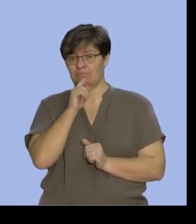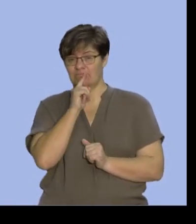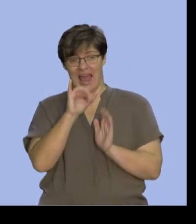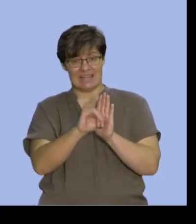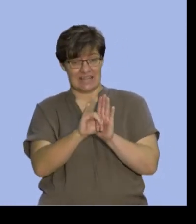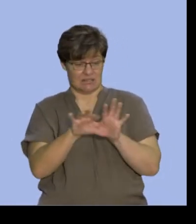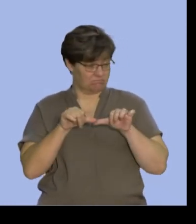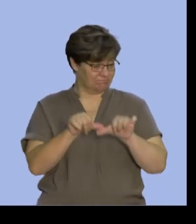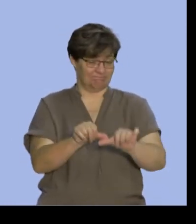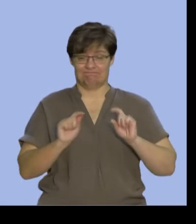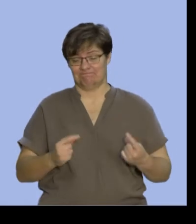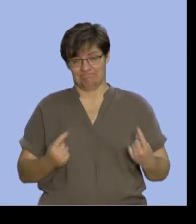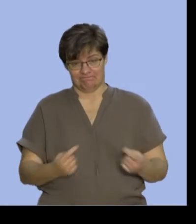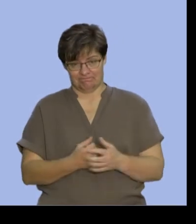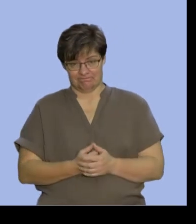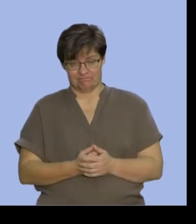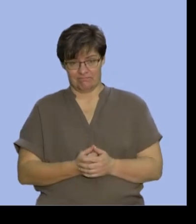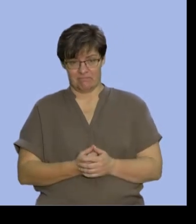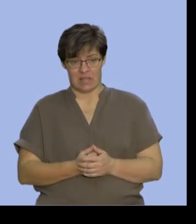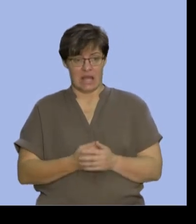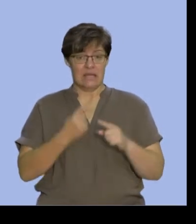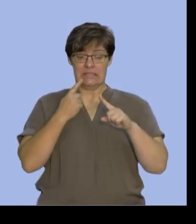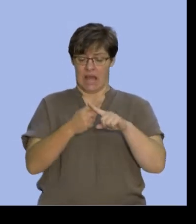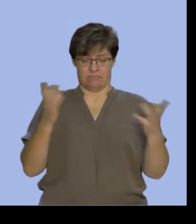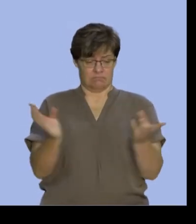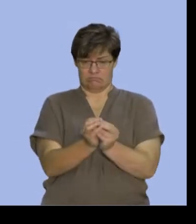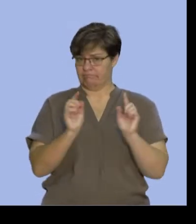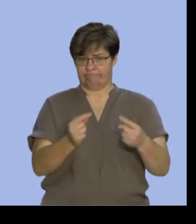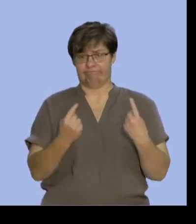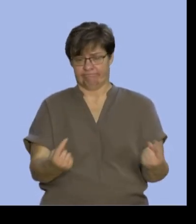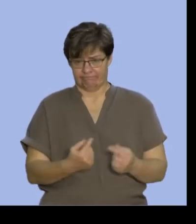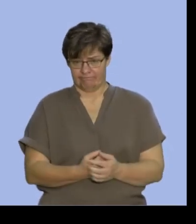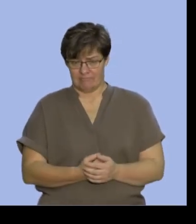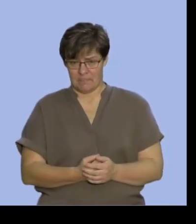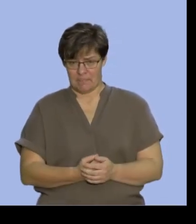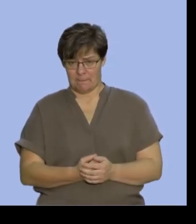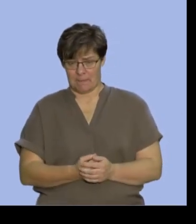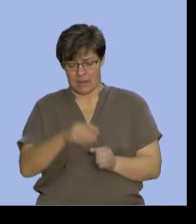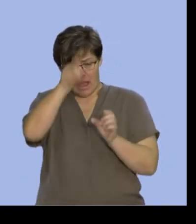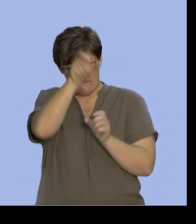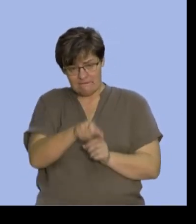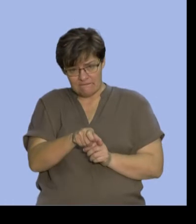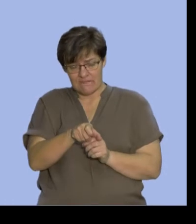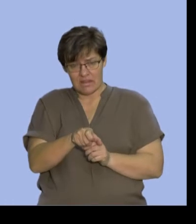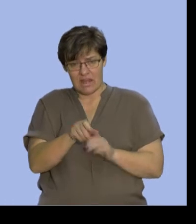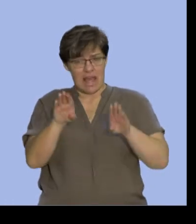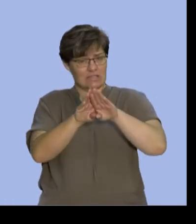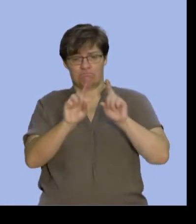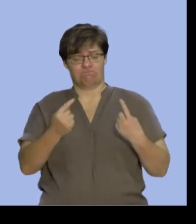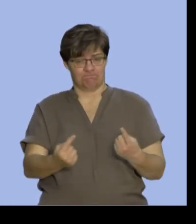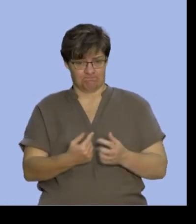We recognize you can't multiply them together and find what's in the value of the intersection.